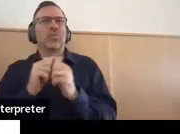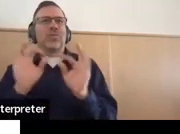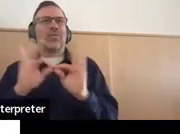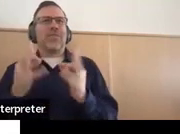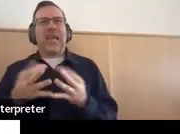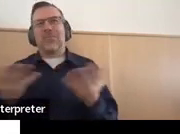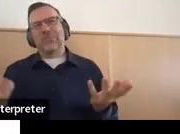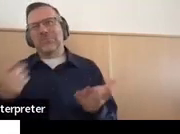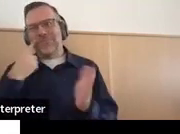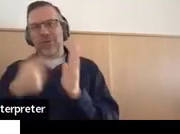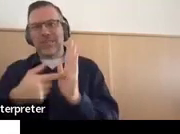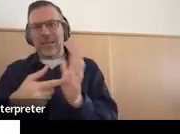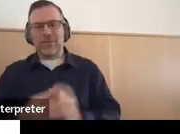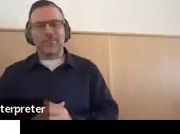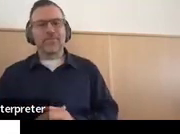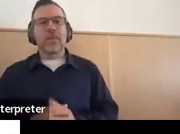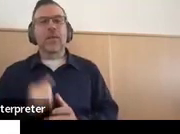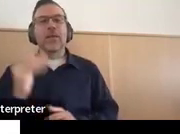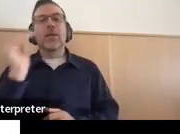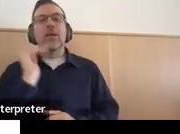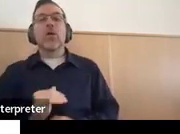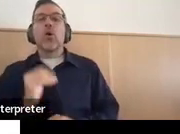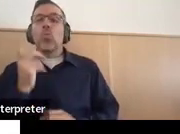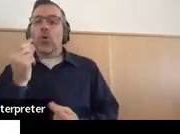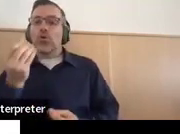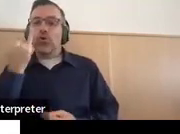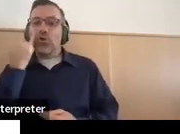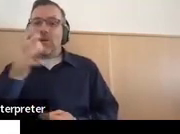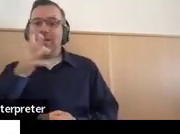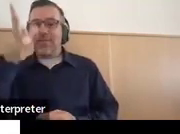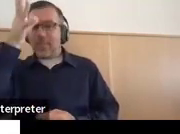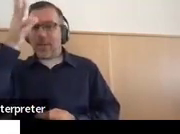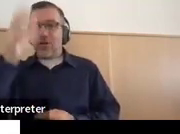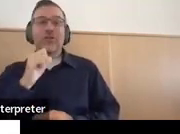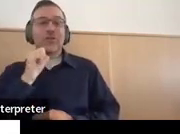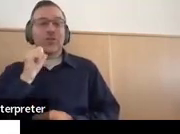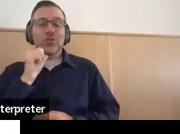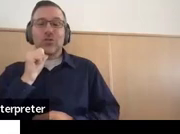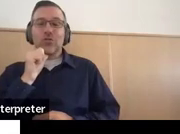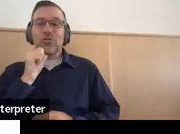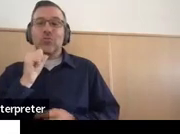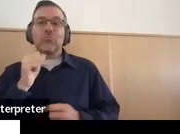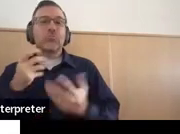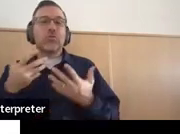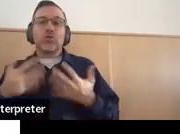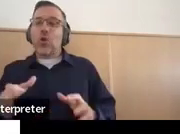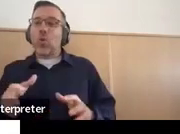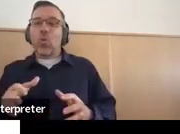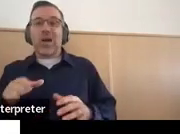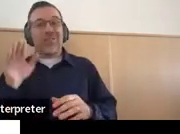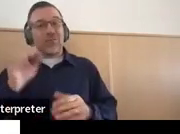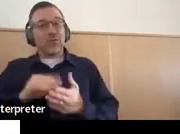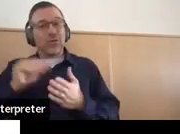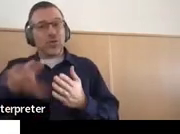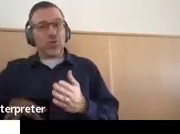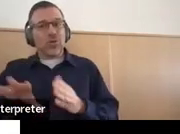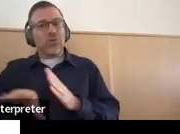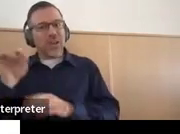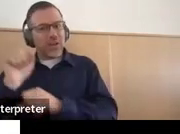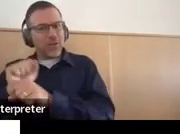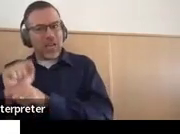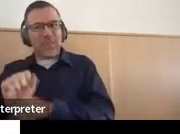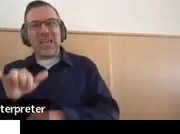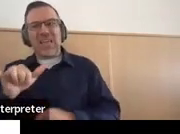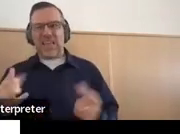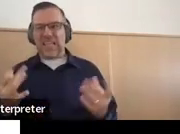another one, what to do if the parents don't encourage the child to consider employment. This is a sticky one, but it's one that I didn't even